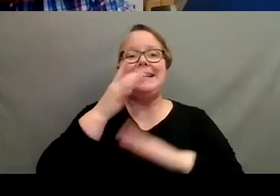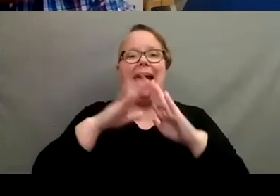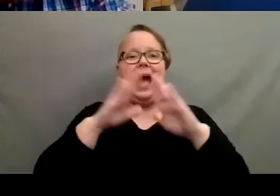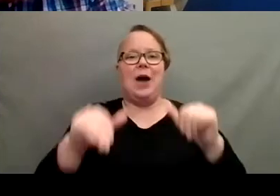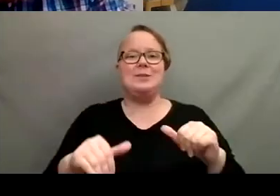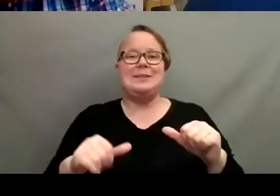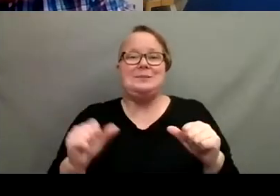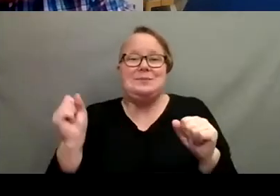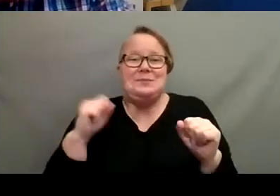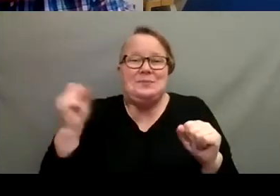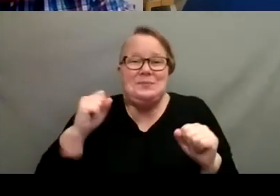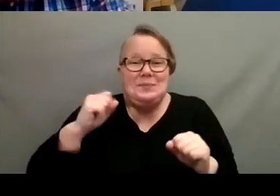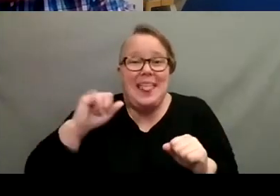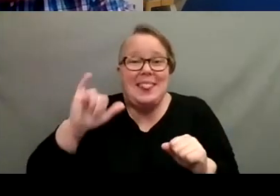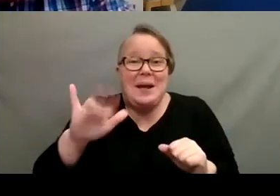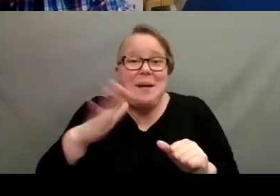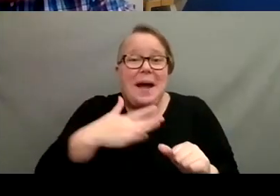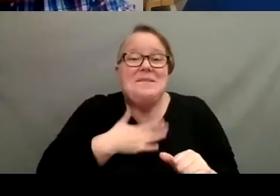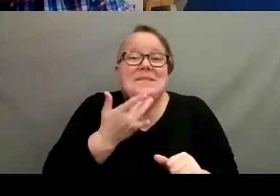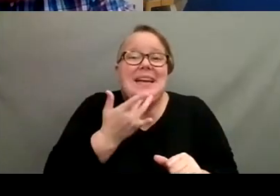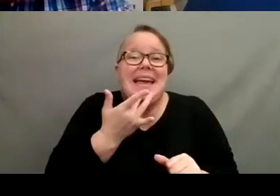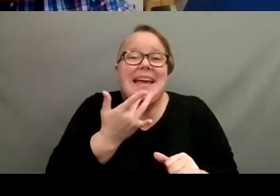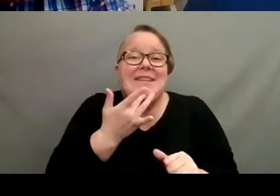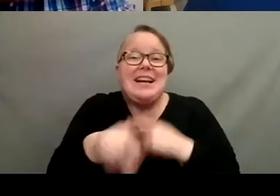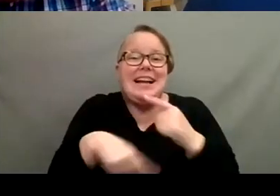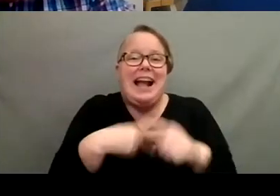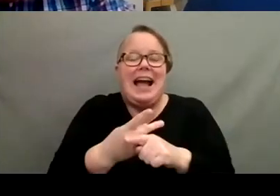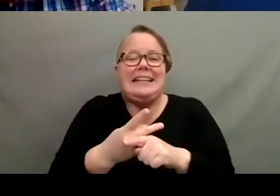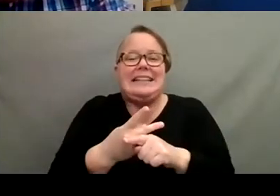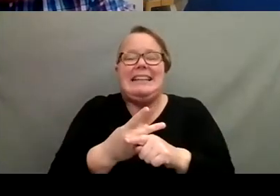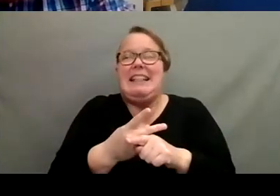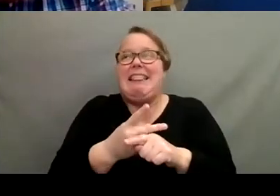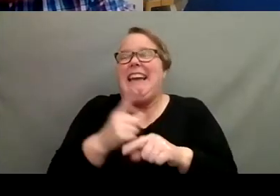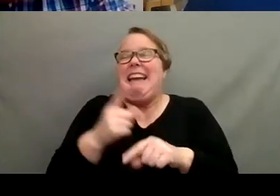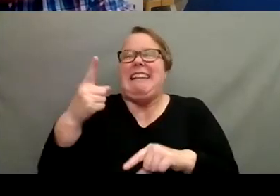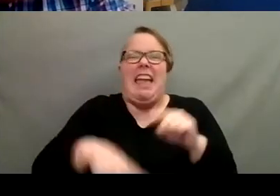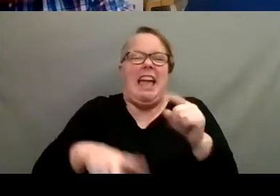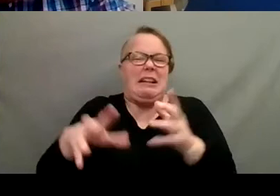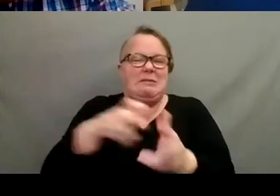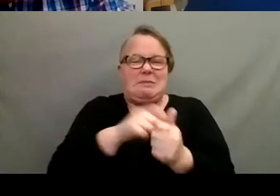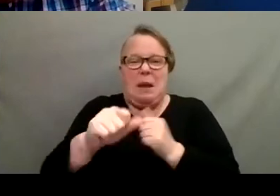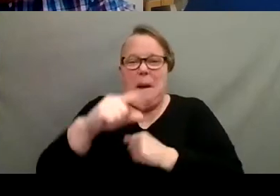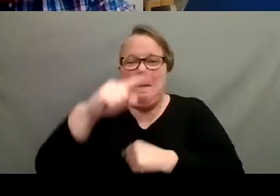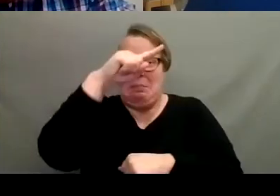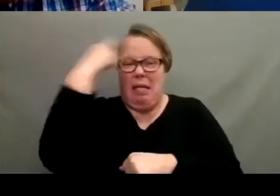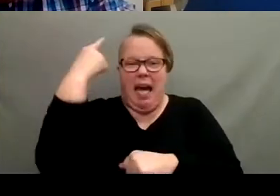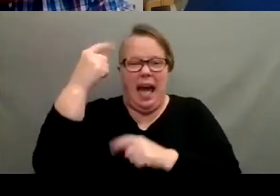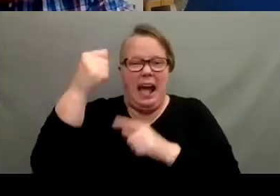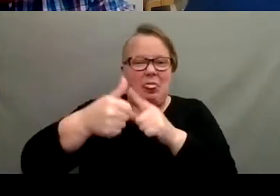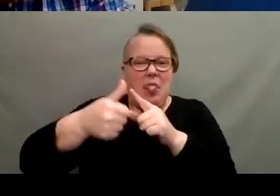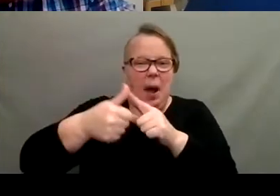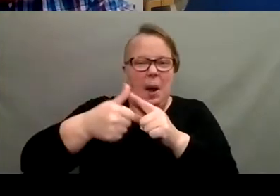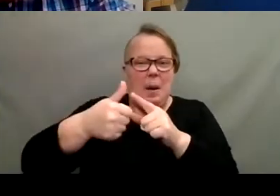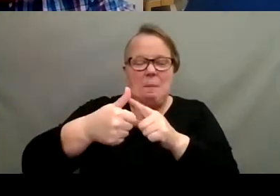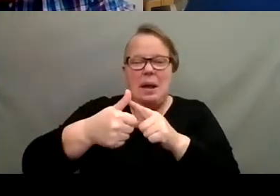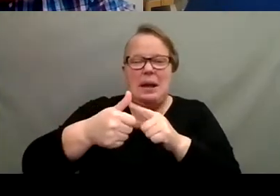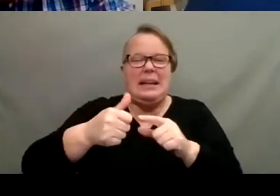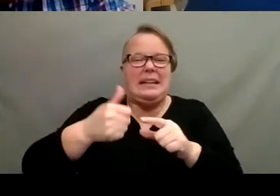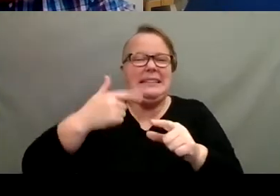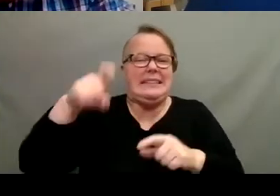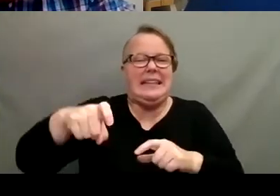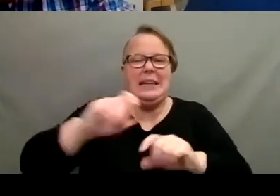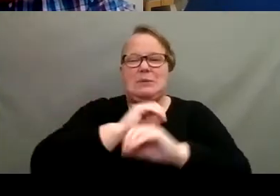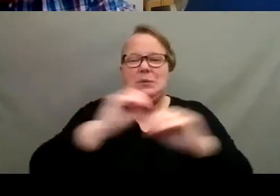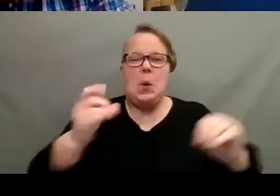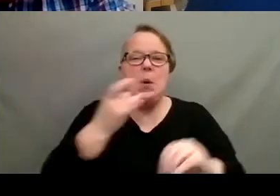favorite kind of house plants. Those are like indestructible black thumb, like don't need any light, basically